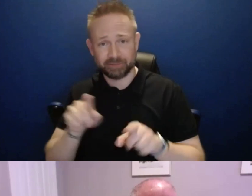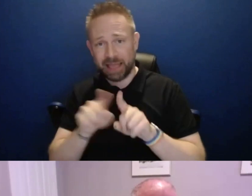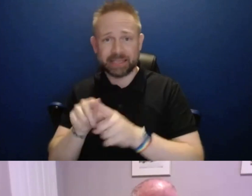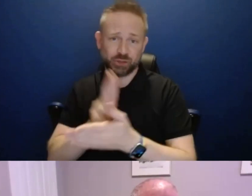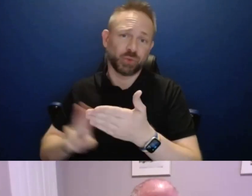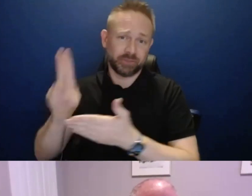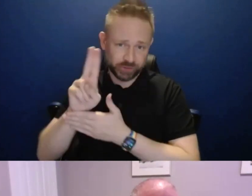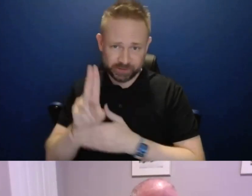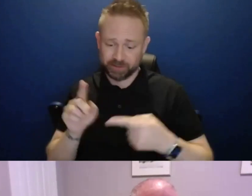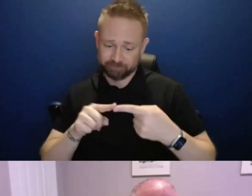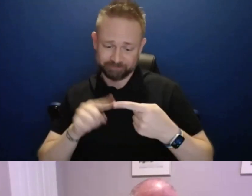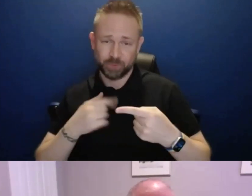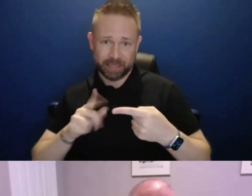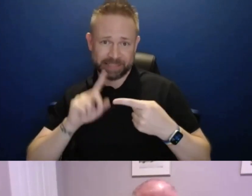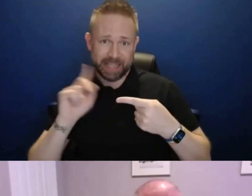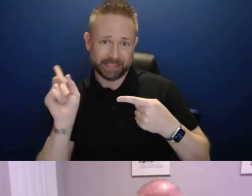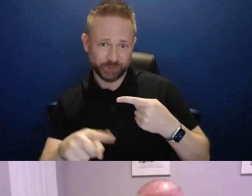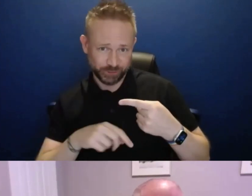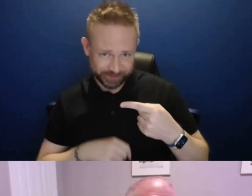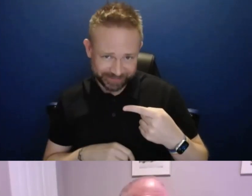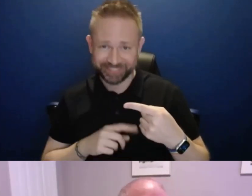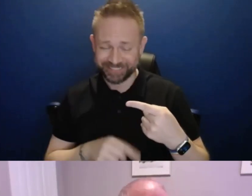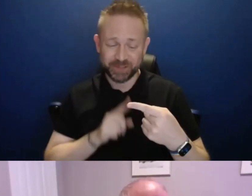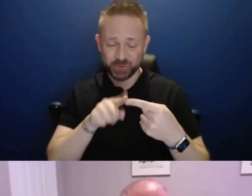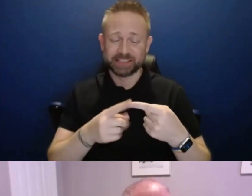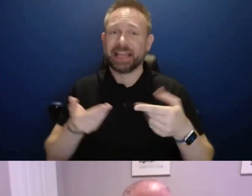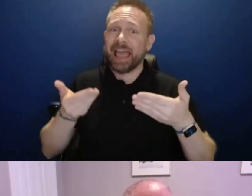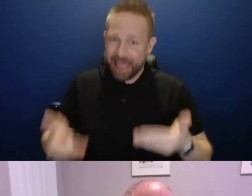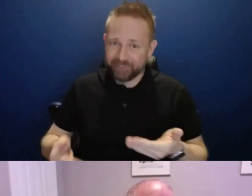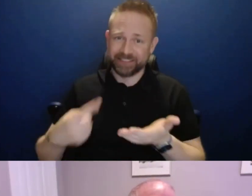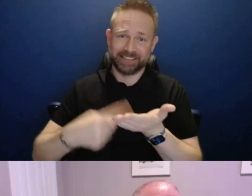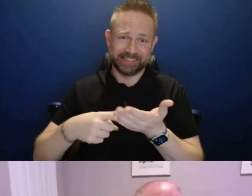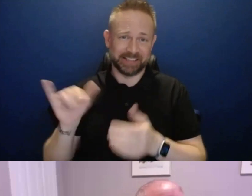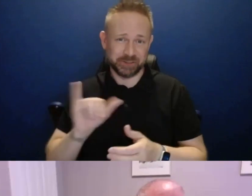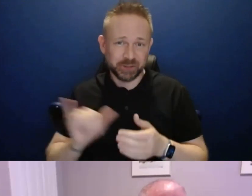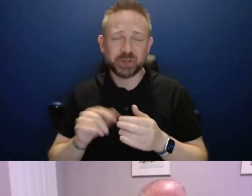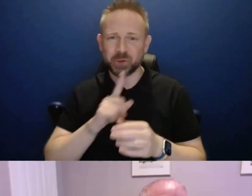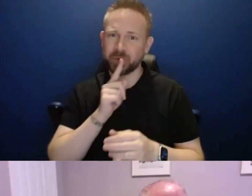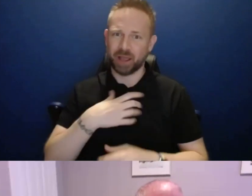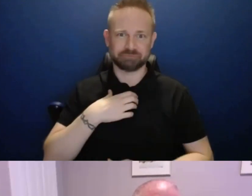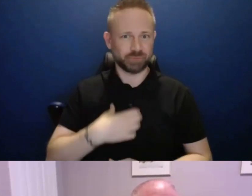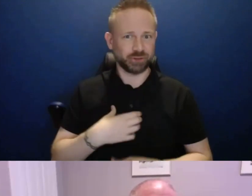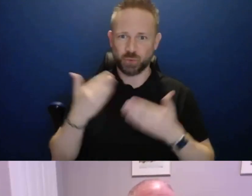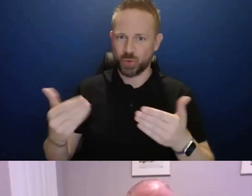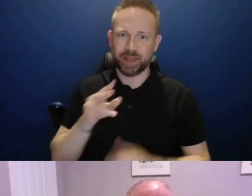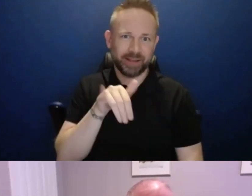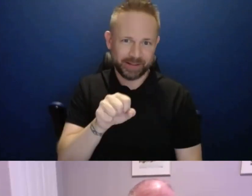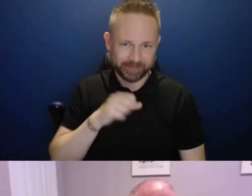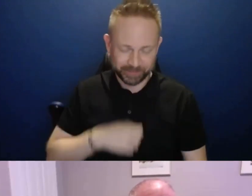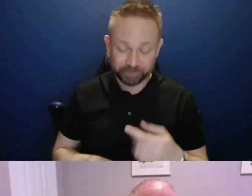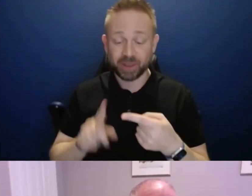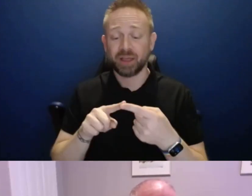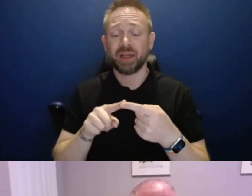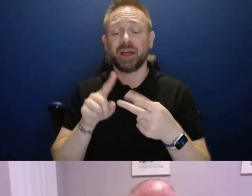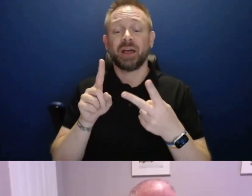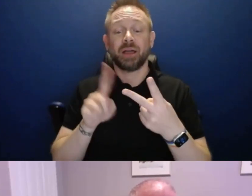question, because there's a, there's a large discussion there. And I'd love to, I'd love to have that. For your big question on application